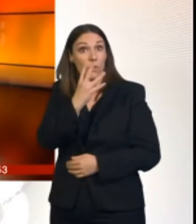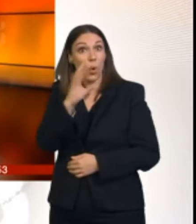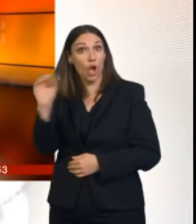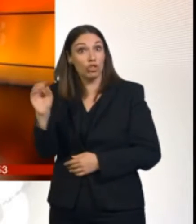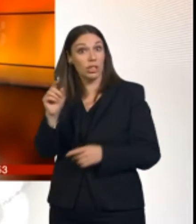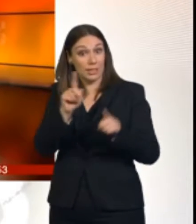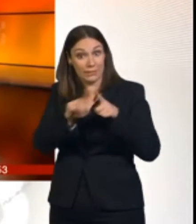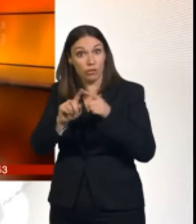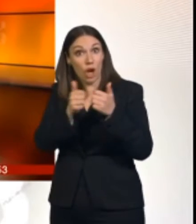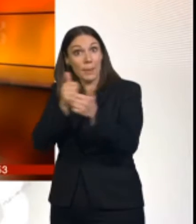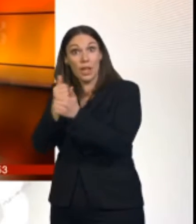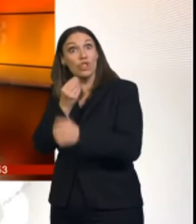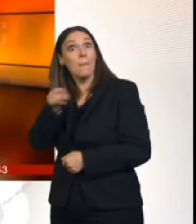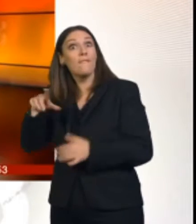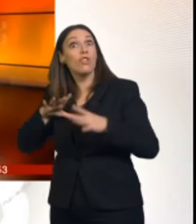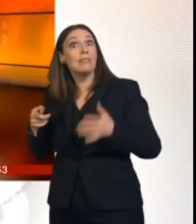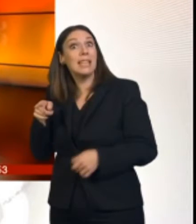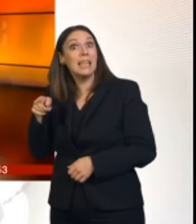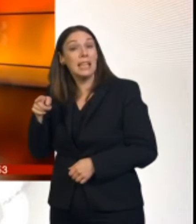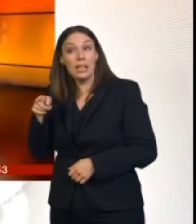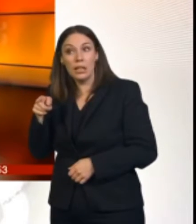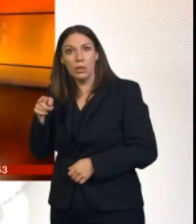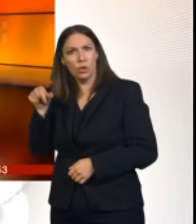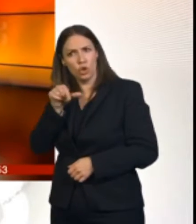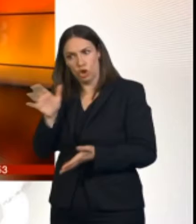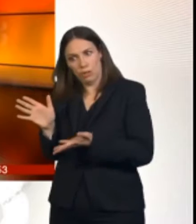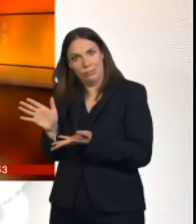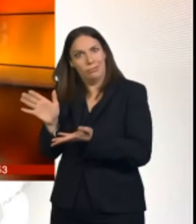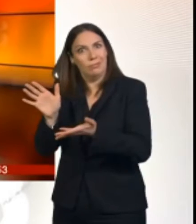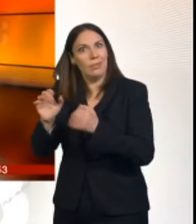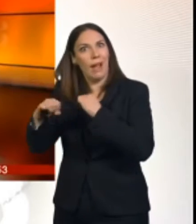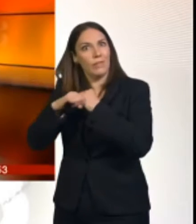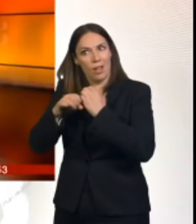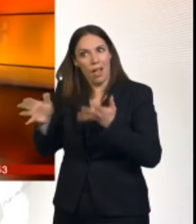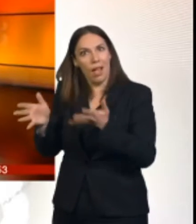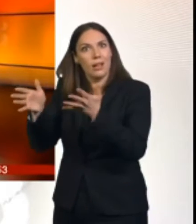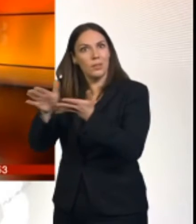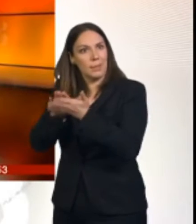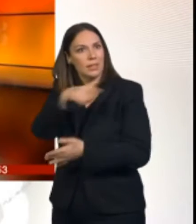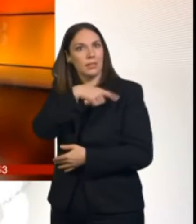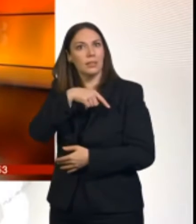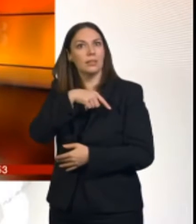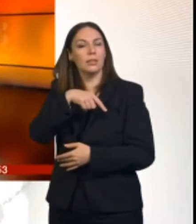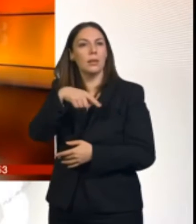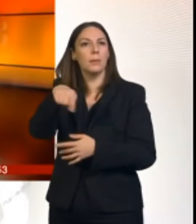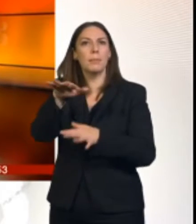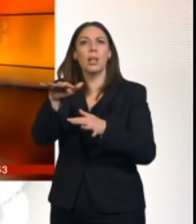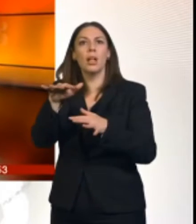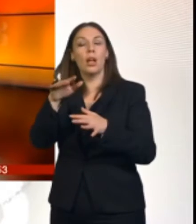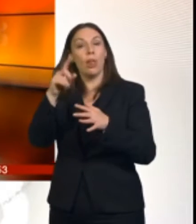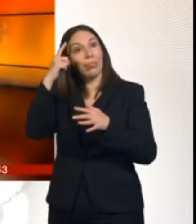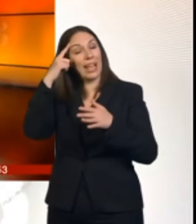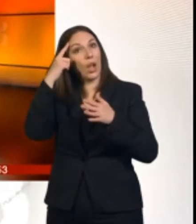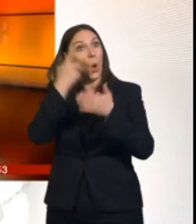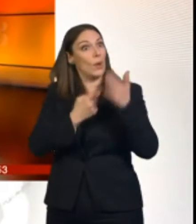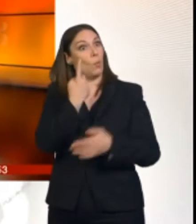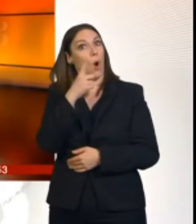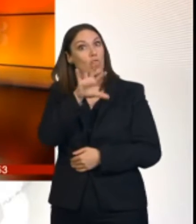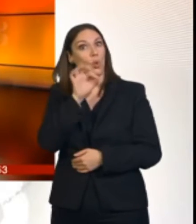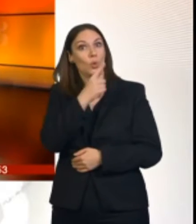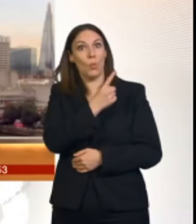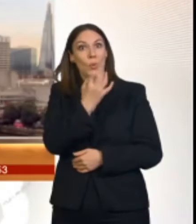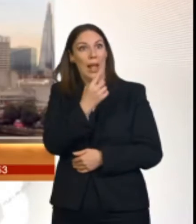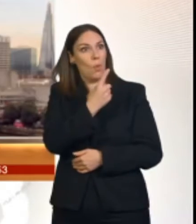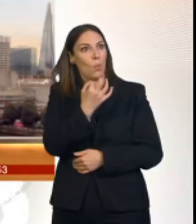some that are free. Why are not advertising those and playing them at their own game and making people realise there are alternatives to calling these very expensive